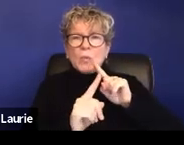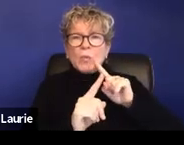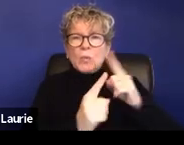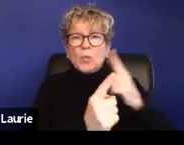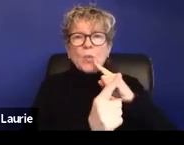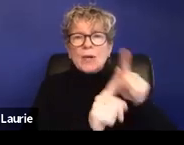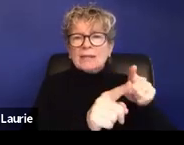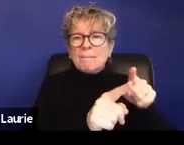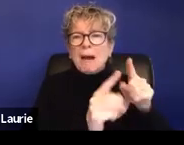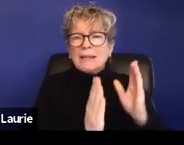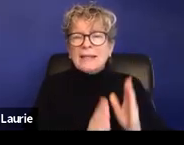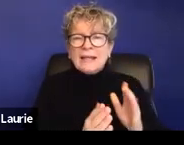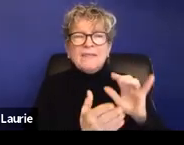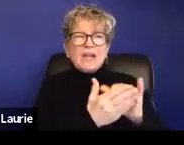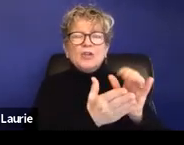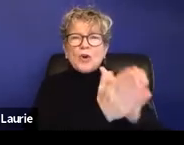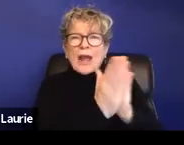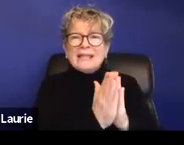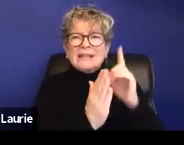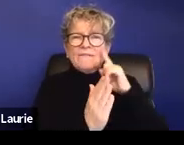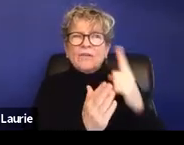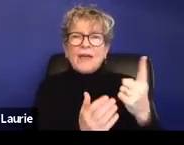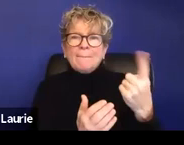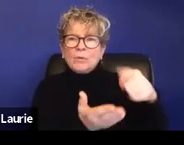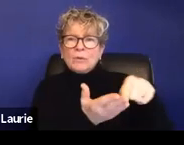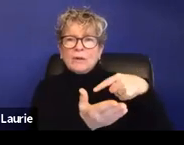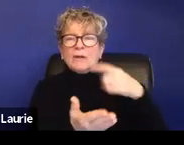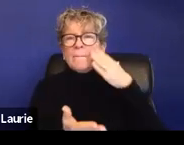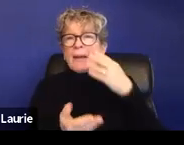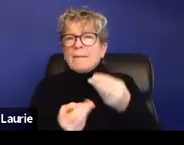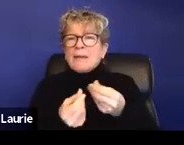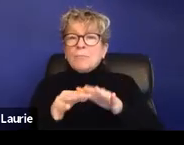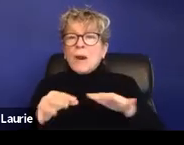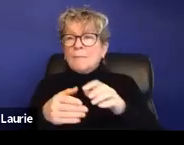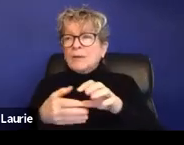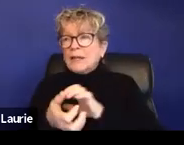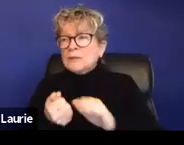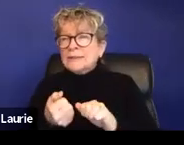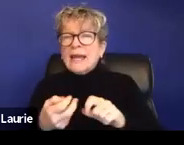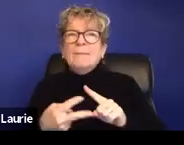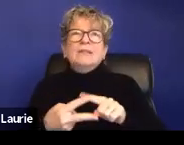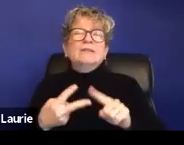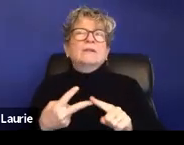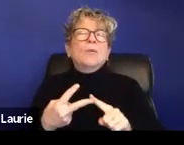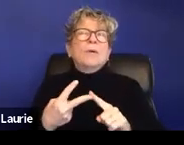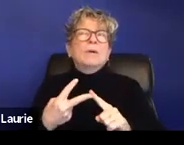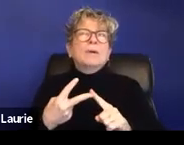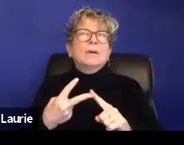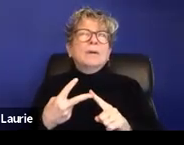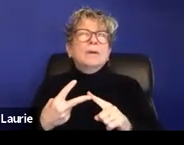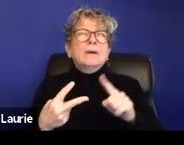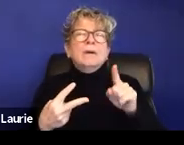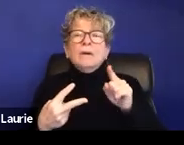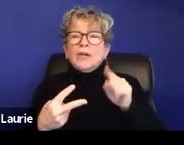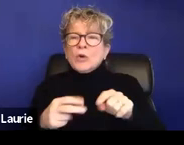to be compensated for. So if maybe property was damaged or, um, uh, you had to break